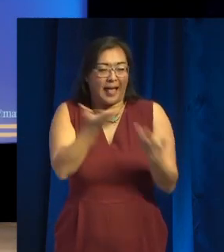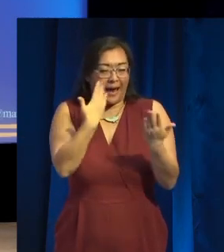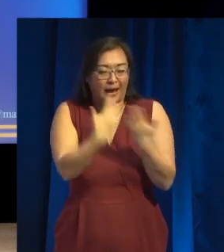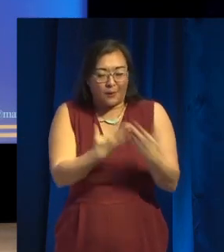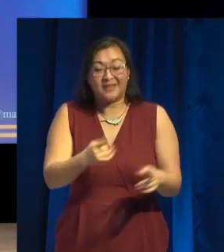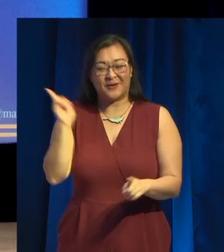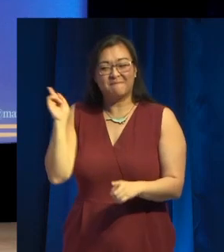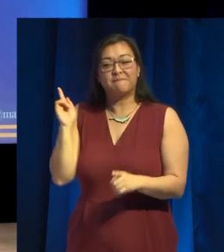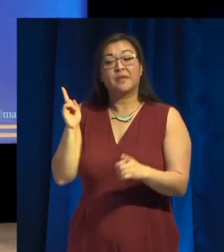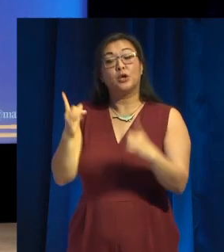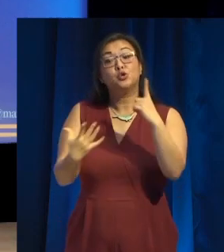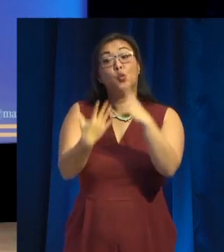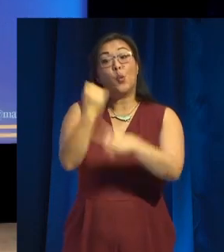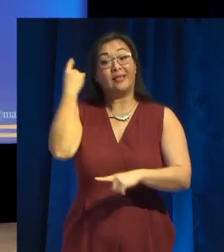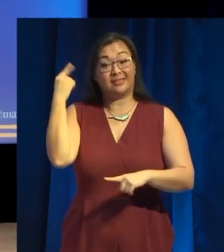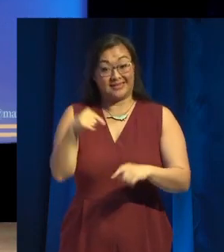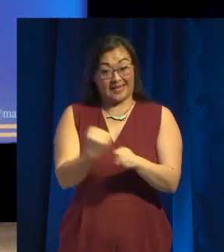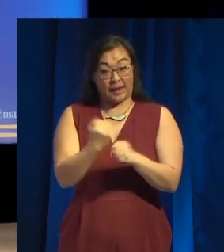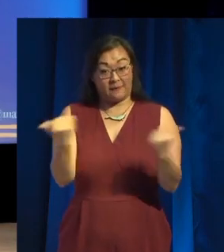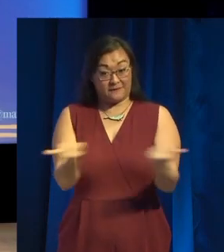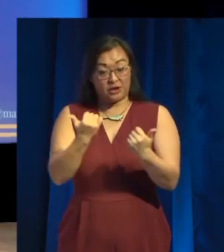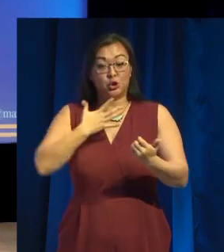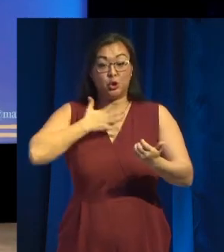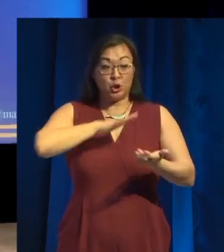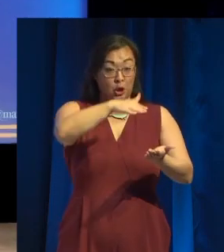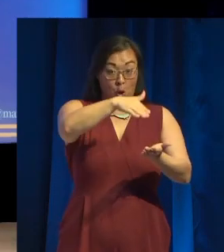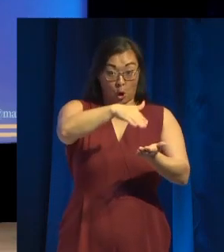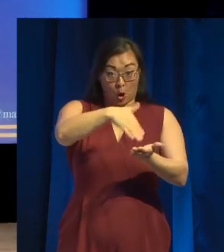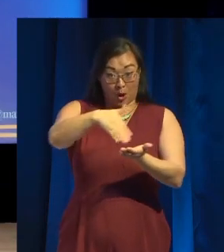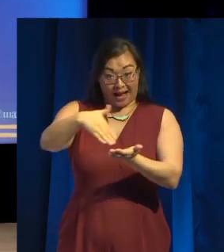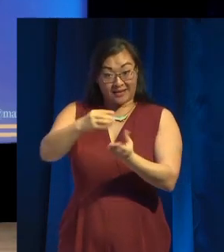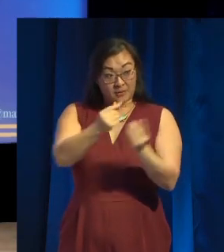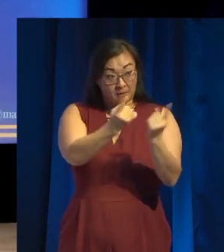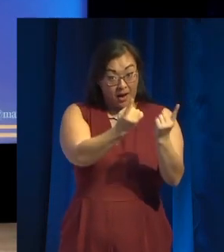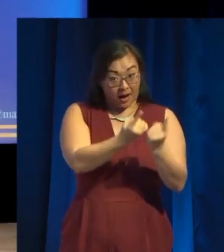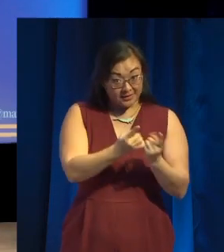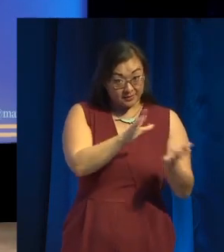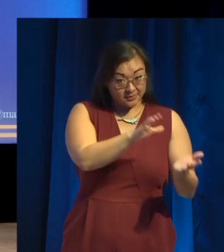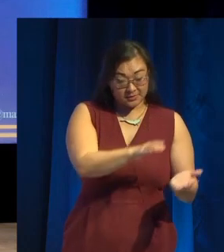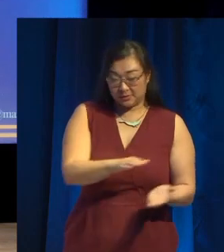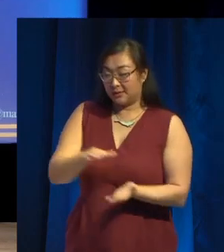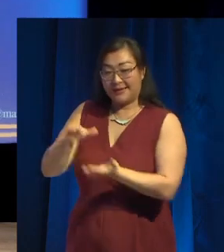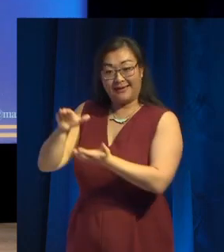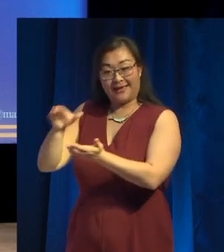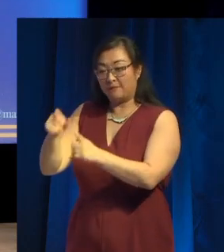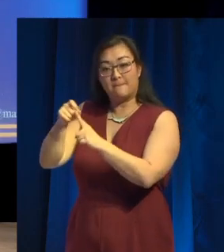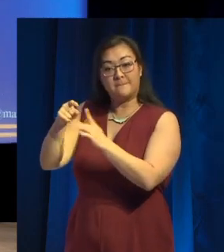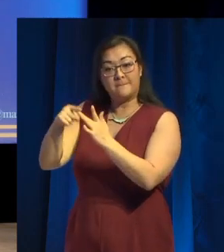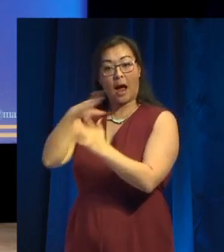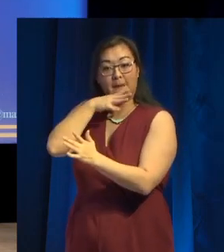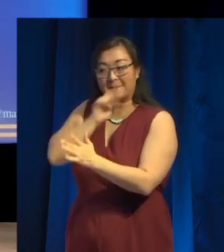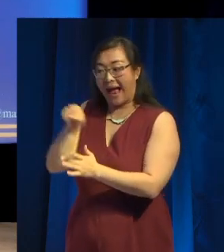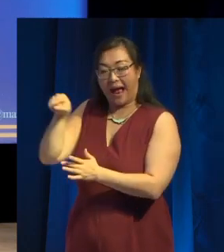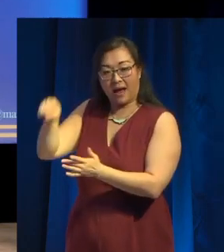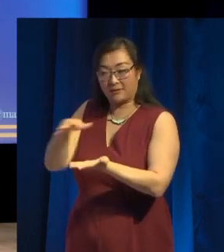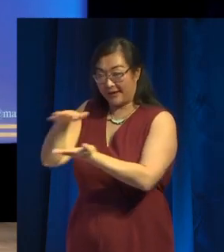this game, you have to collect items for one part of the world, and give them to the pie man in another part of the world. He then gives you something